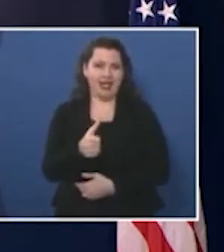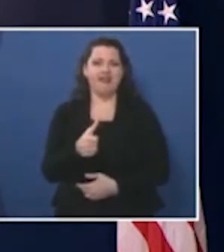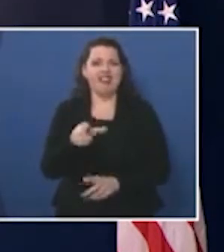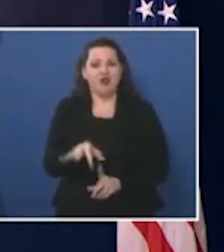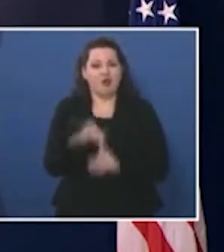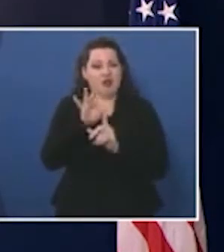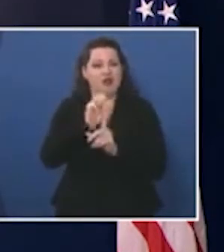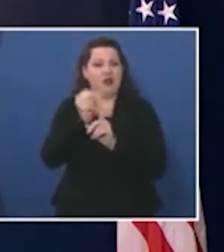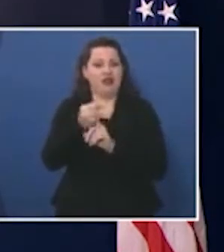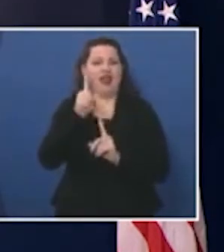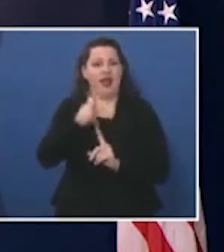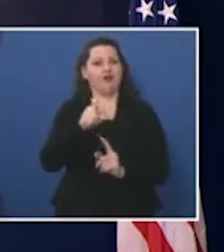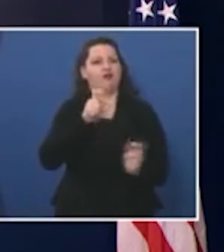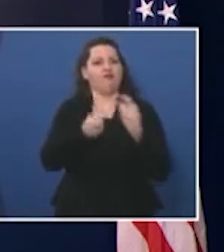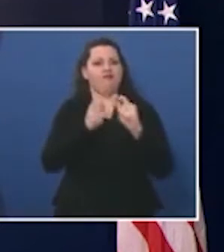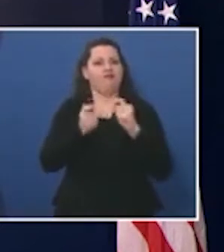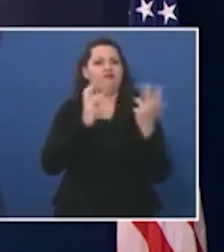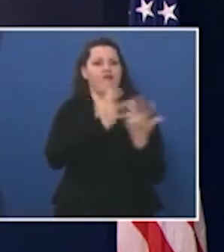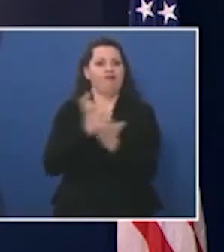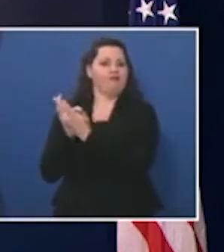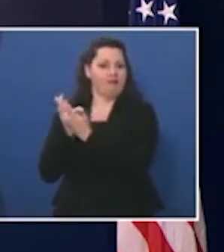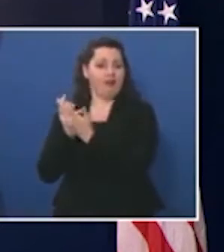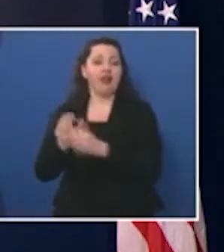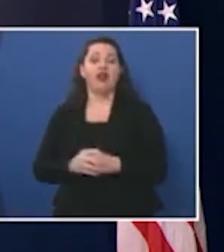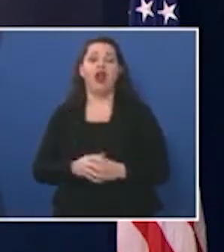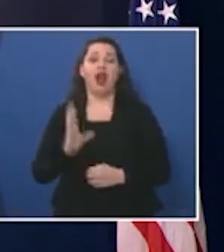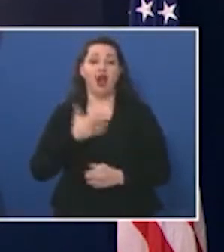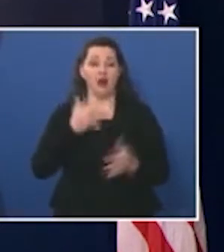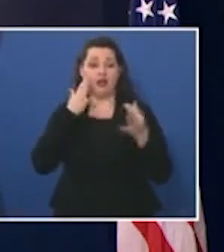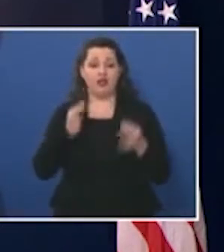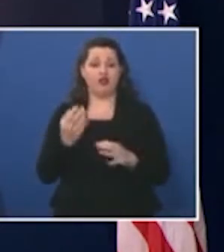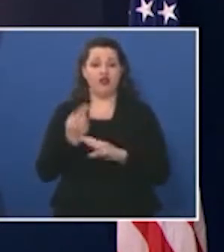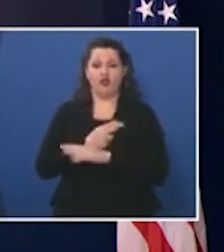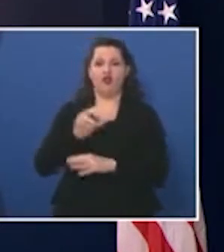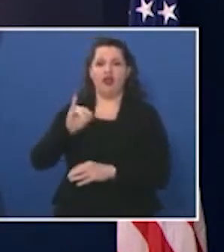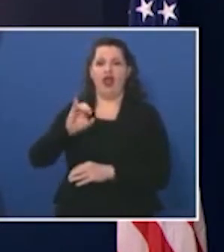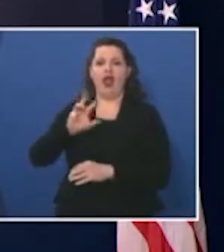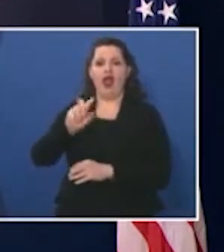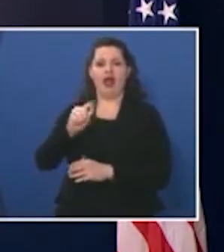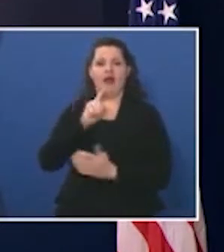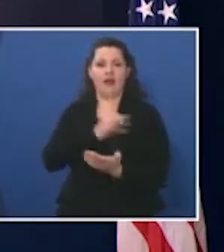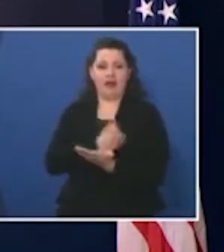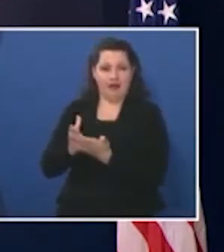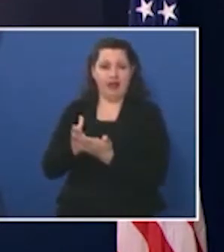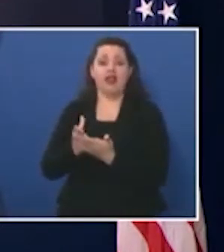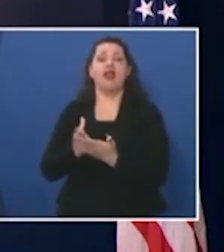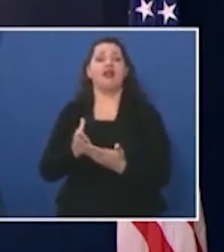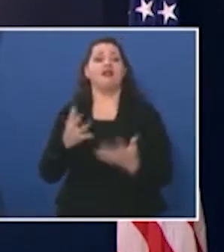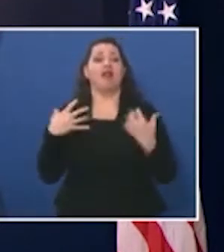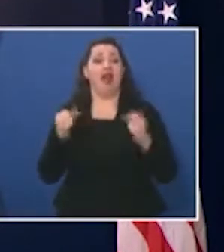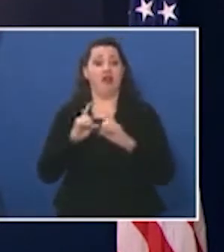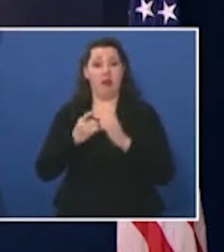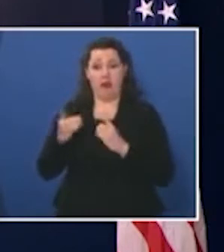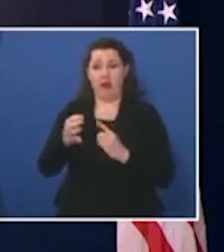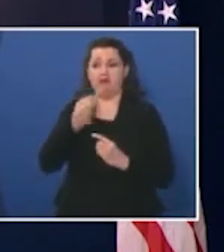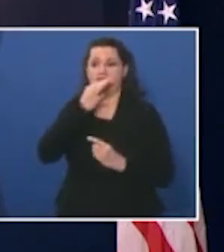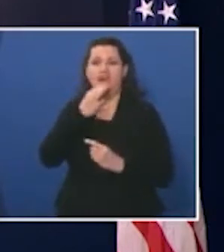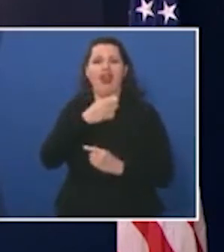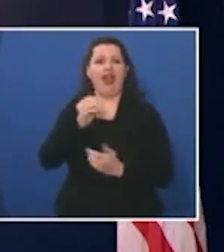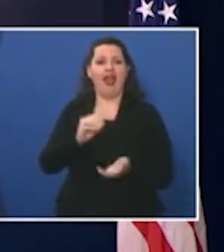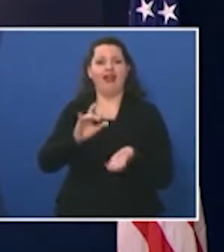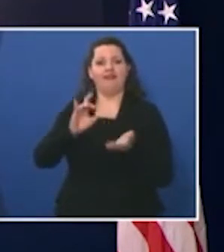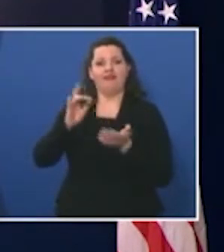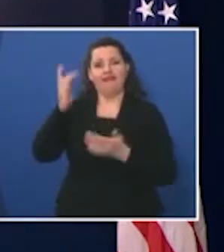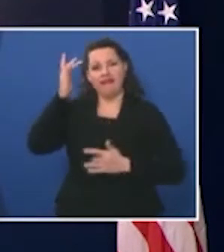our decisions have been based on Iowa data the expertise of our Department of Public Health and our epidemiologist team